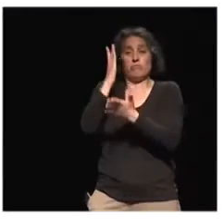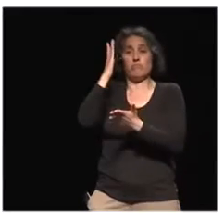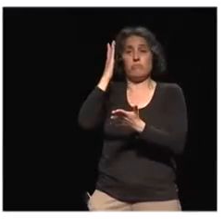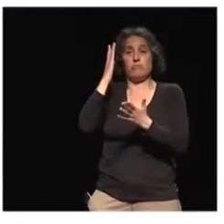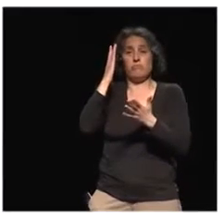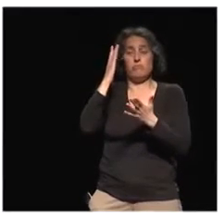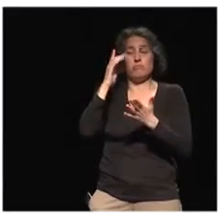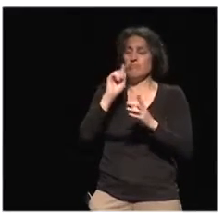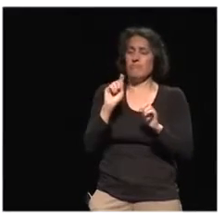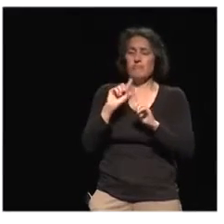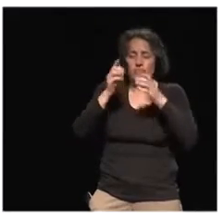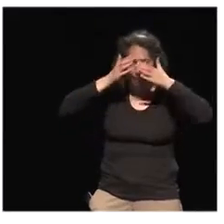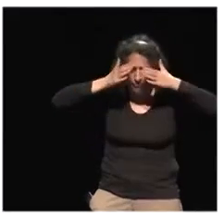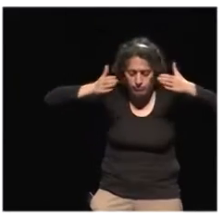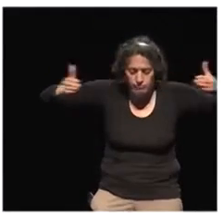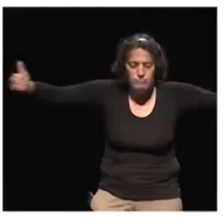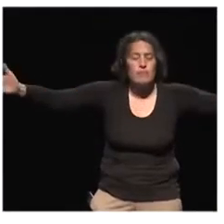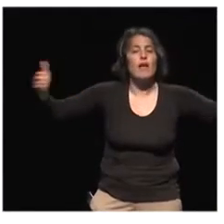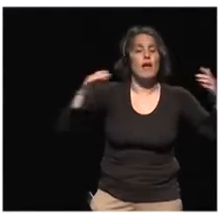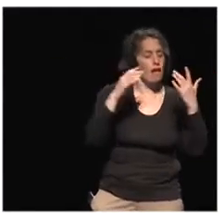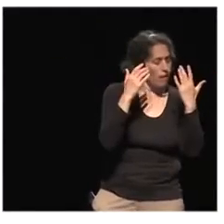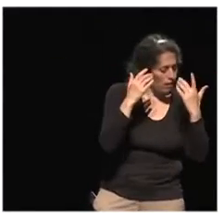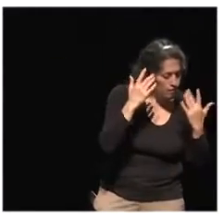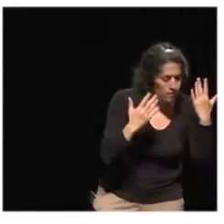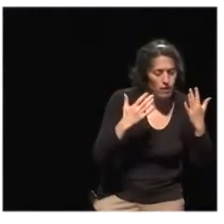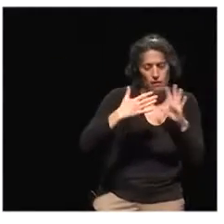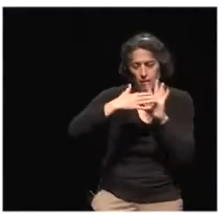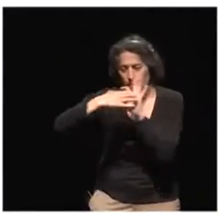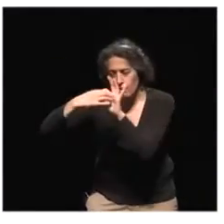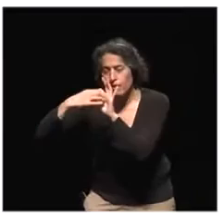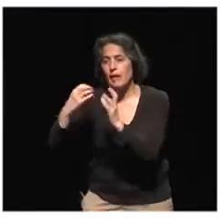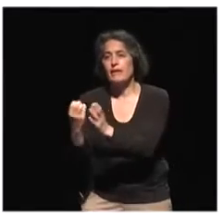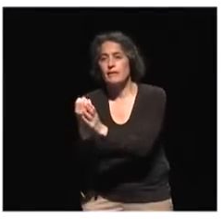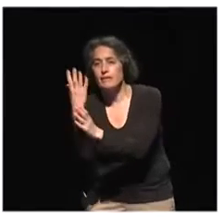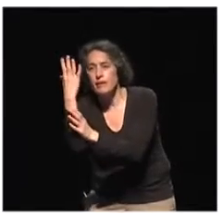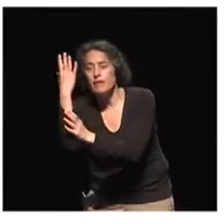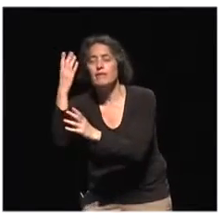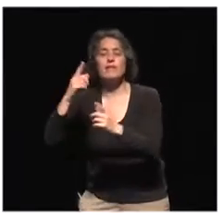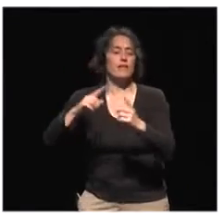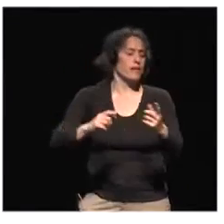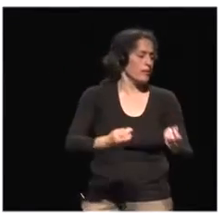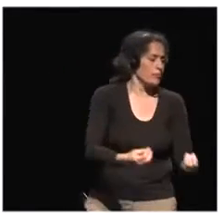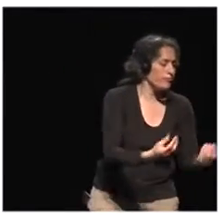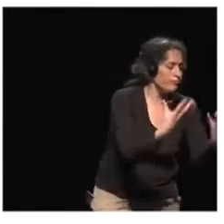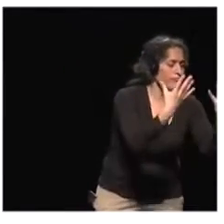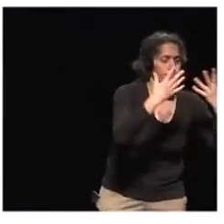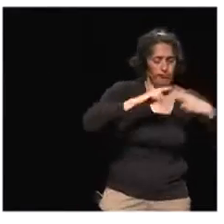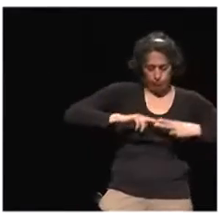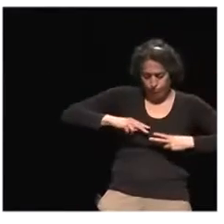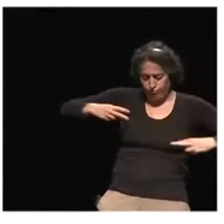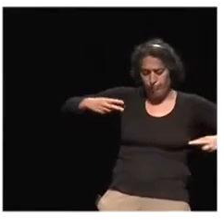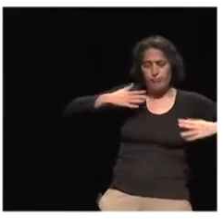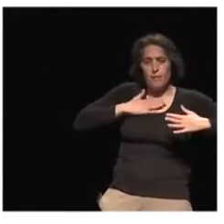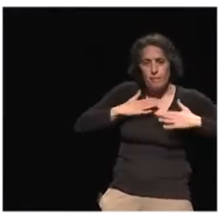why I was studying calculus until I did my PhD. That was really way too late. And I started doing calculus from the age of 12.